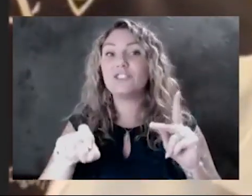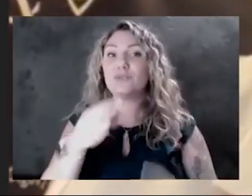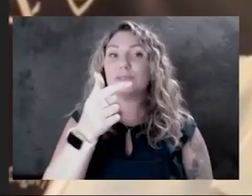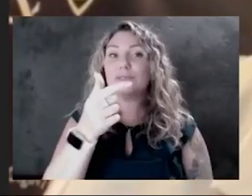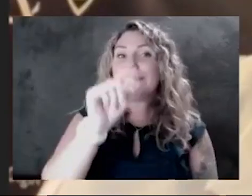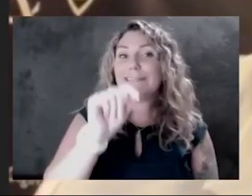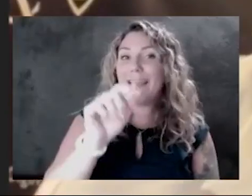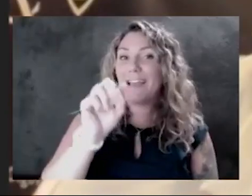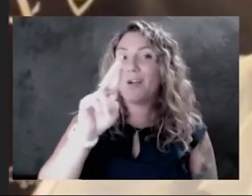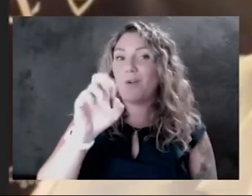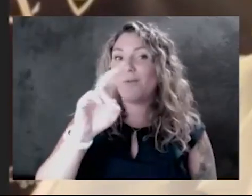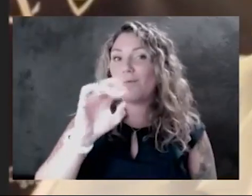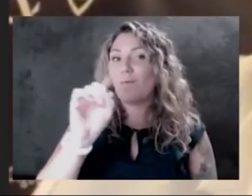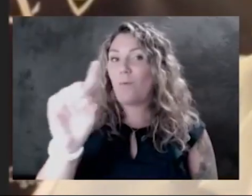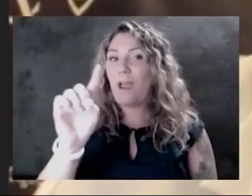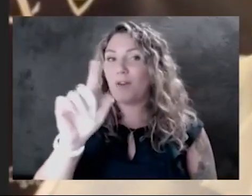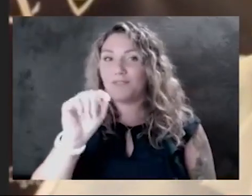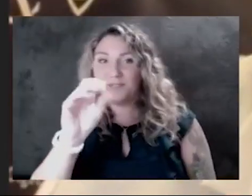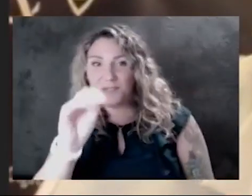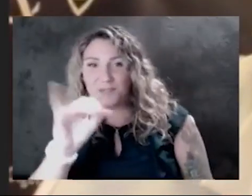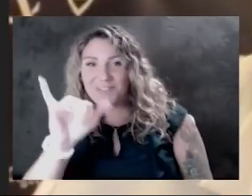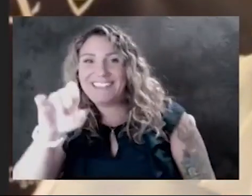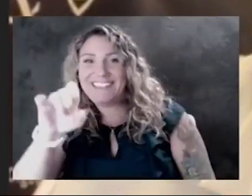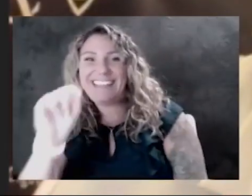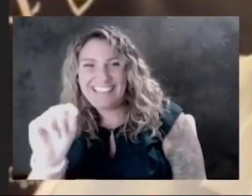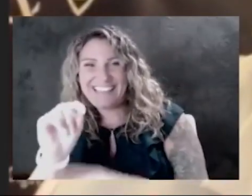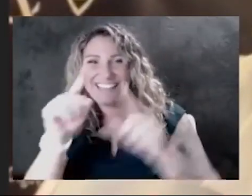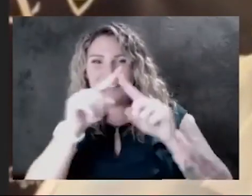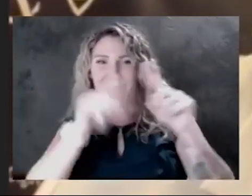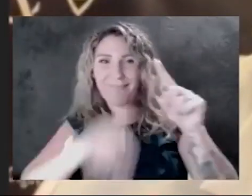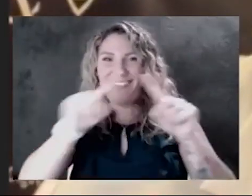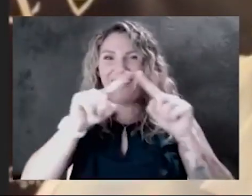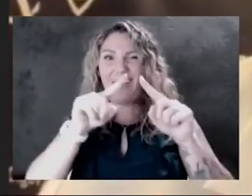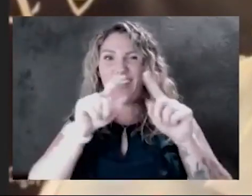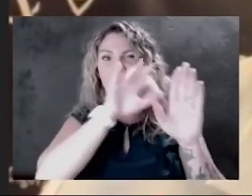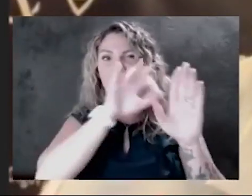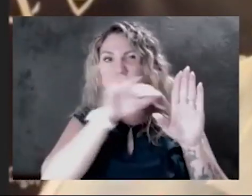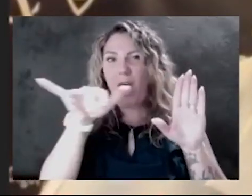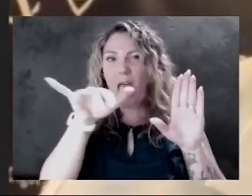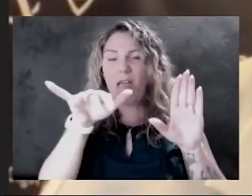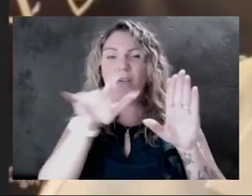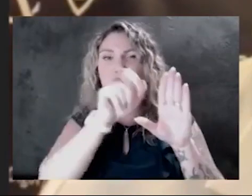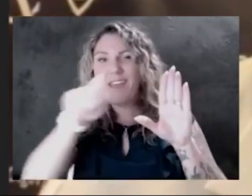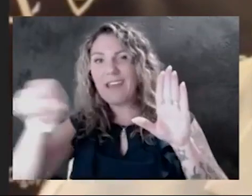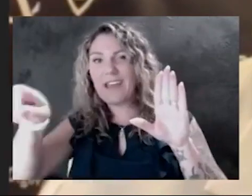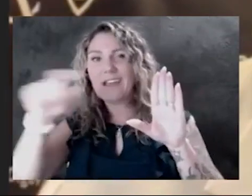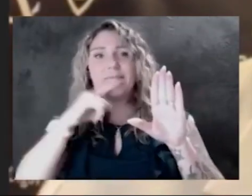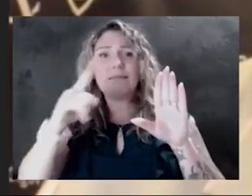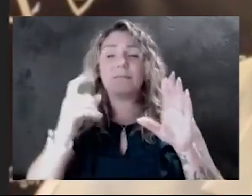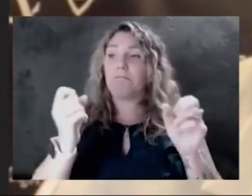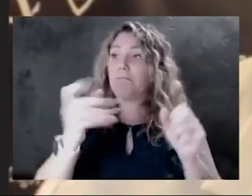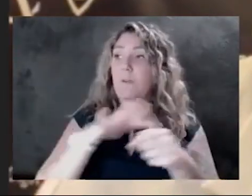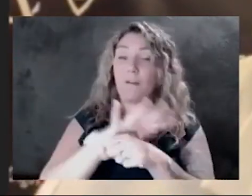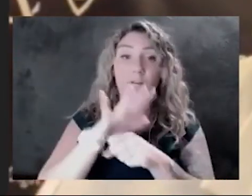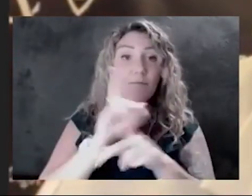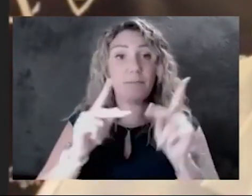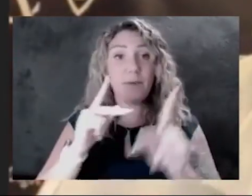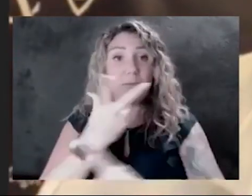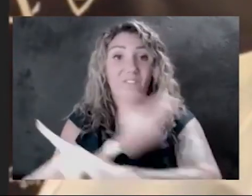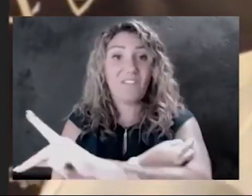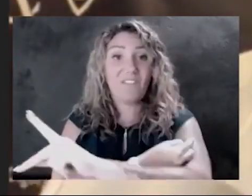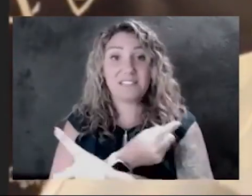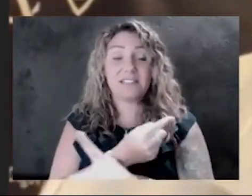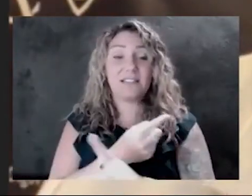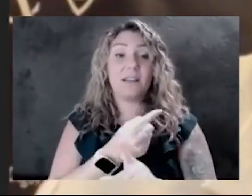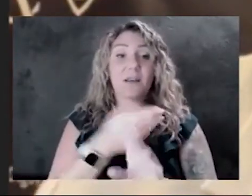And if we have enough folks vaccinated coming into these holiday seasons, but they are